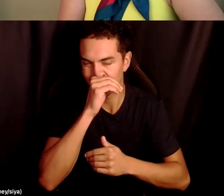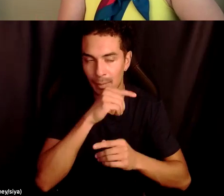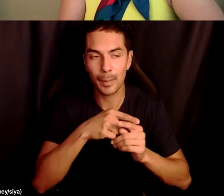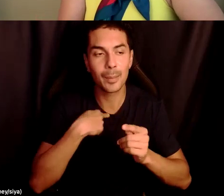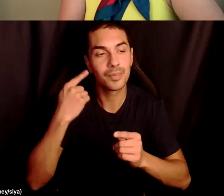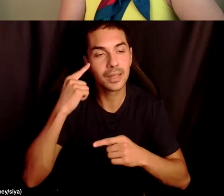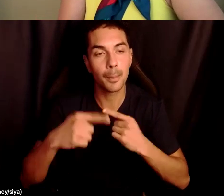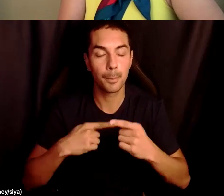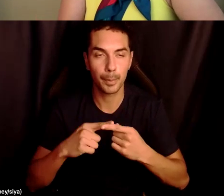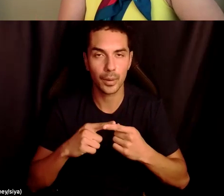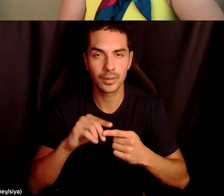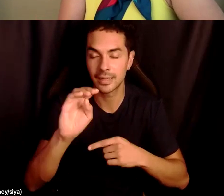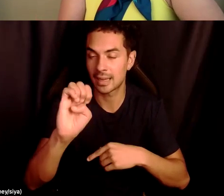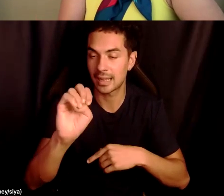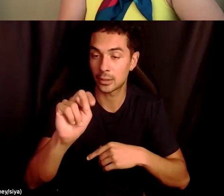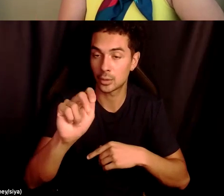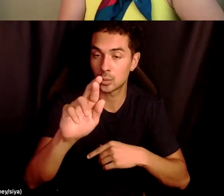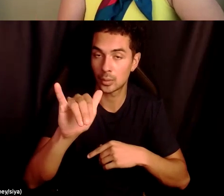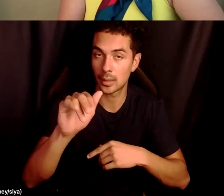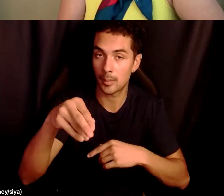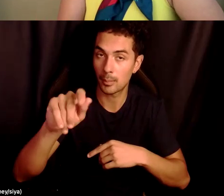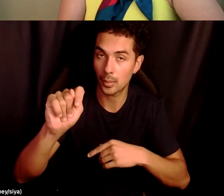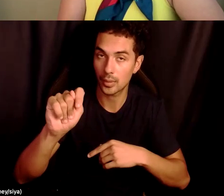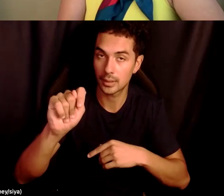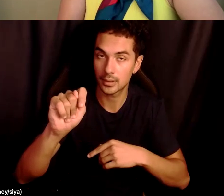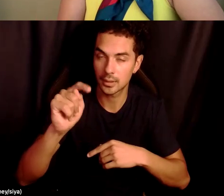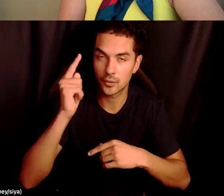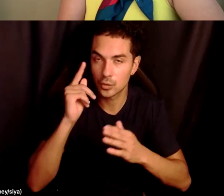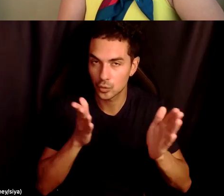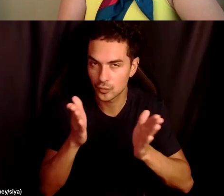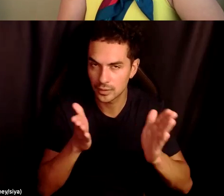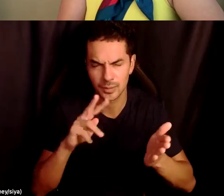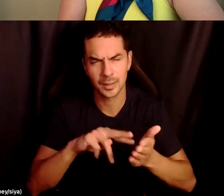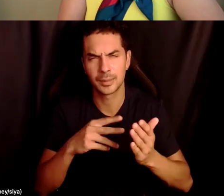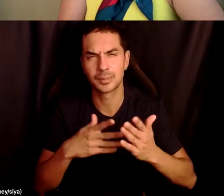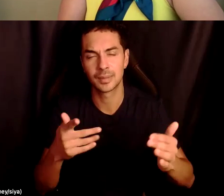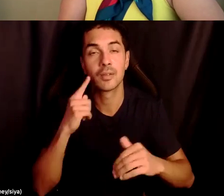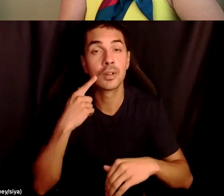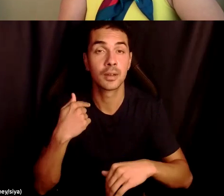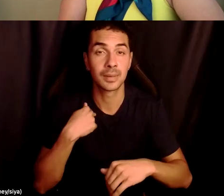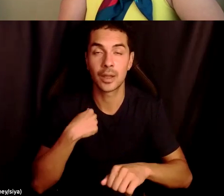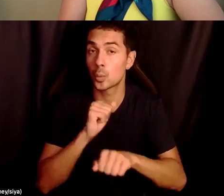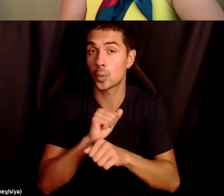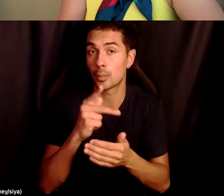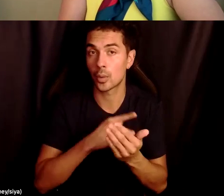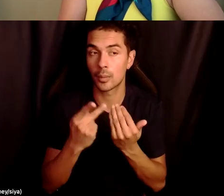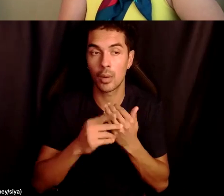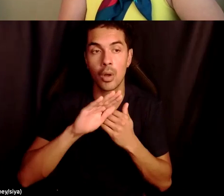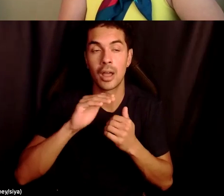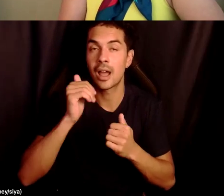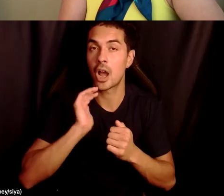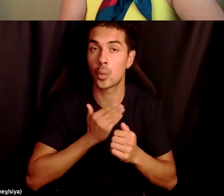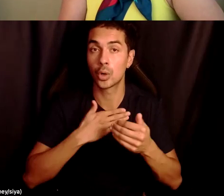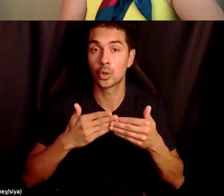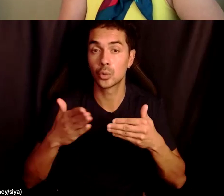about, I mean, entry points, even for our services. I, um, I worked for our program and all of our doors were always locked.